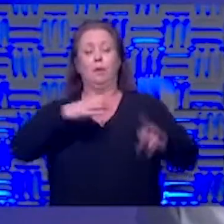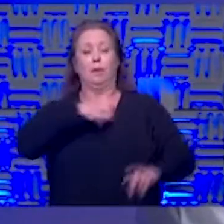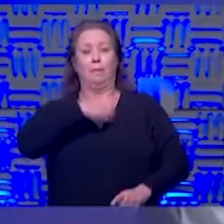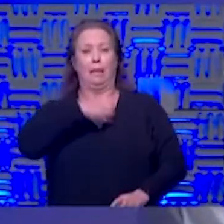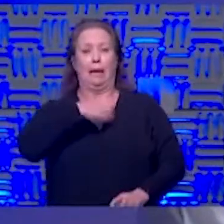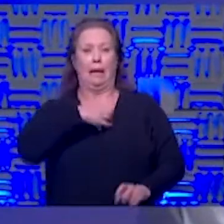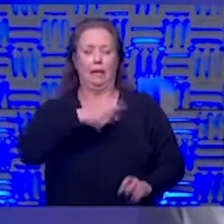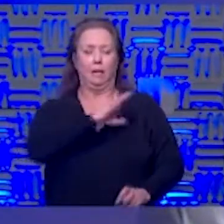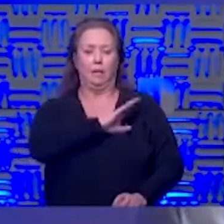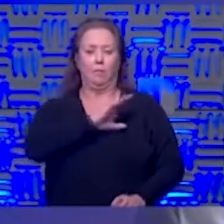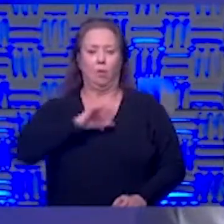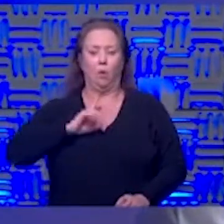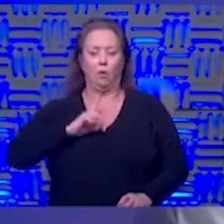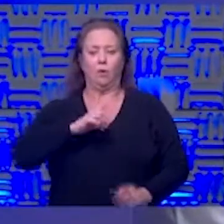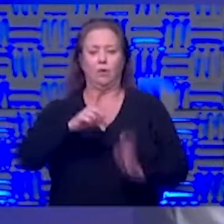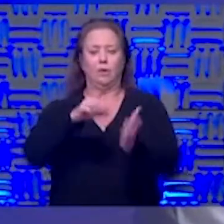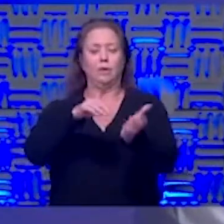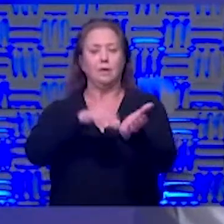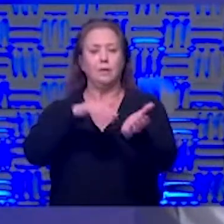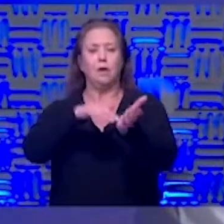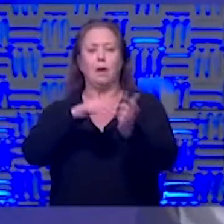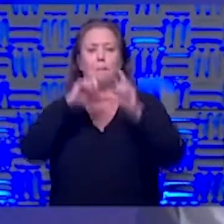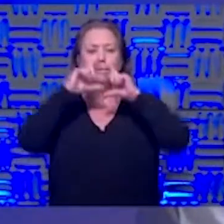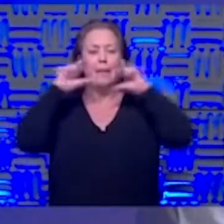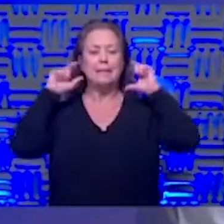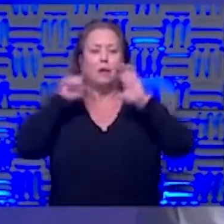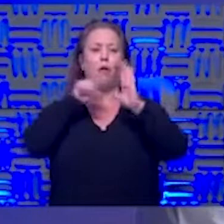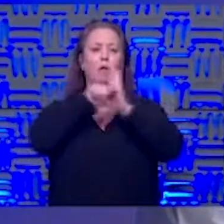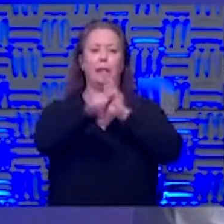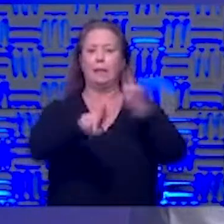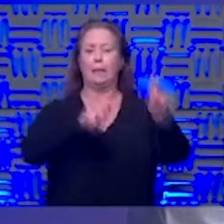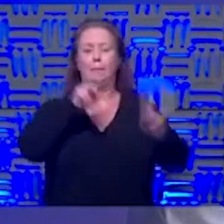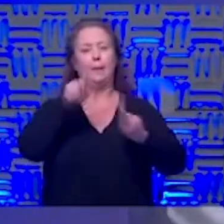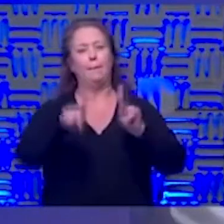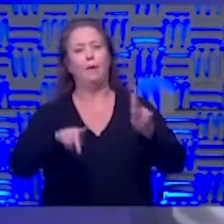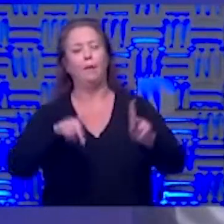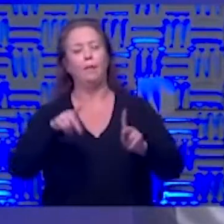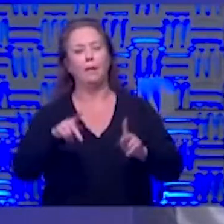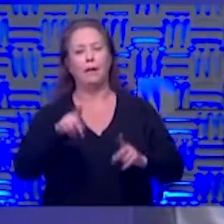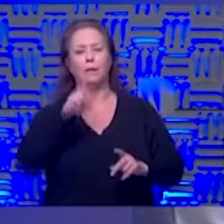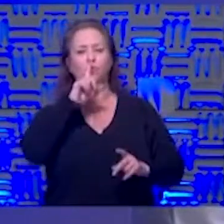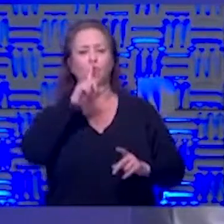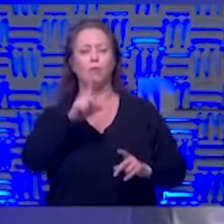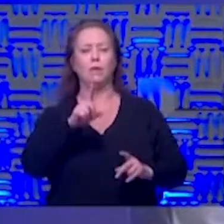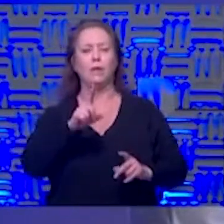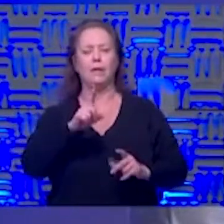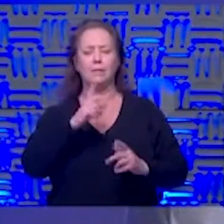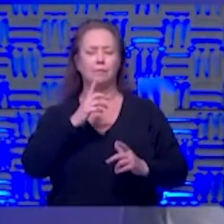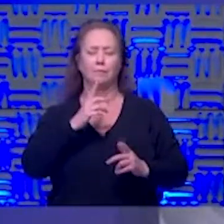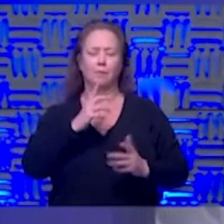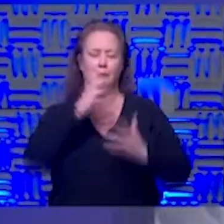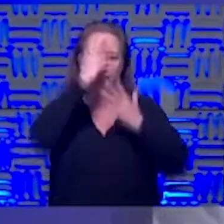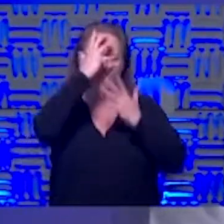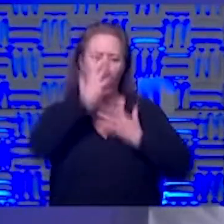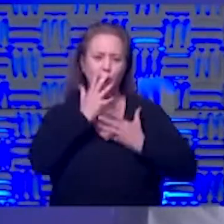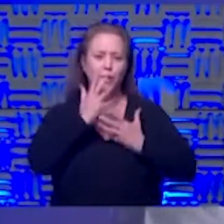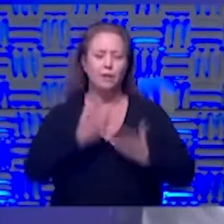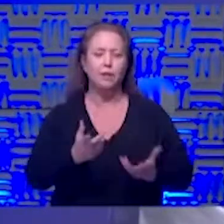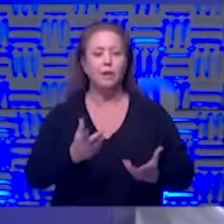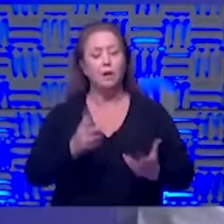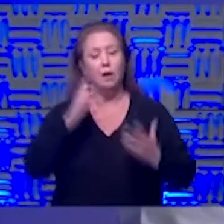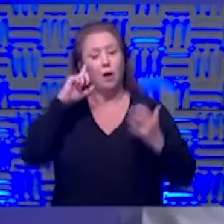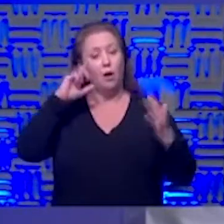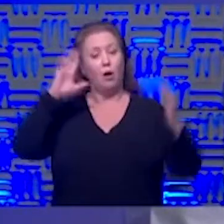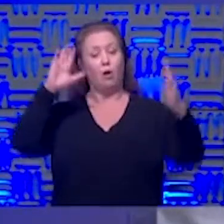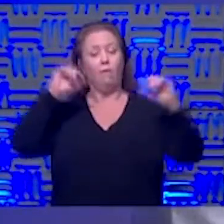to the board and to the the physicians that it's mass or killing people and things of that nature and it's really just unfortunate um but hopefully